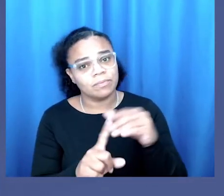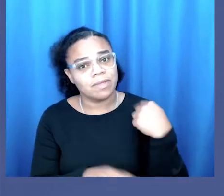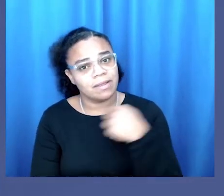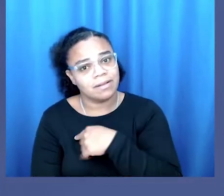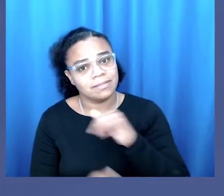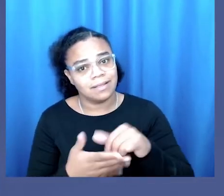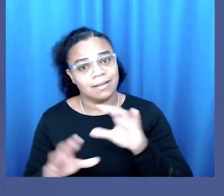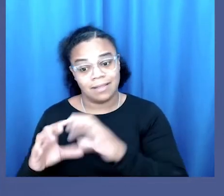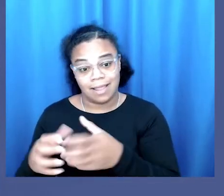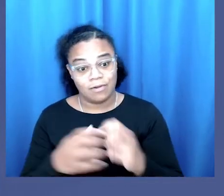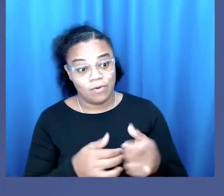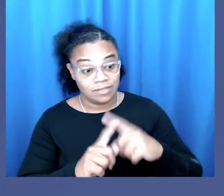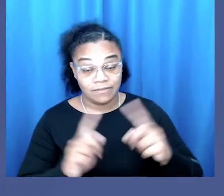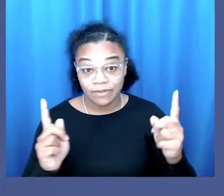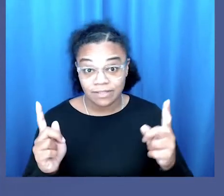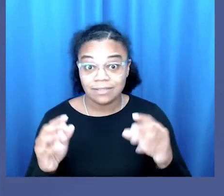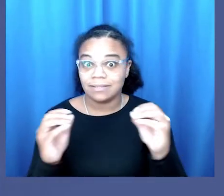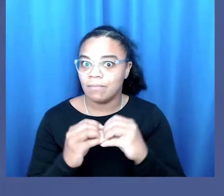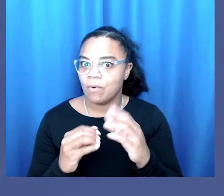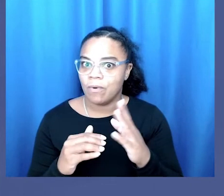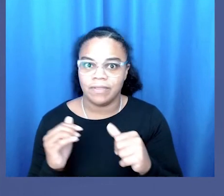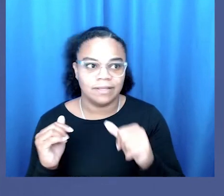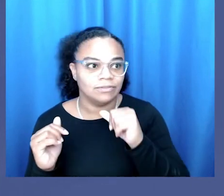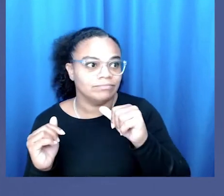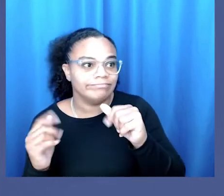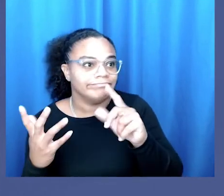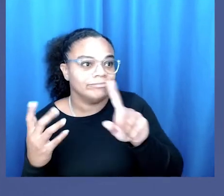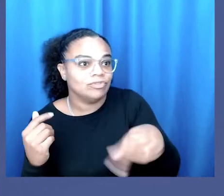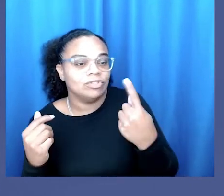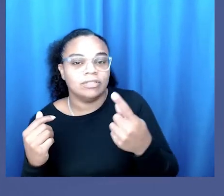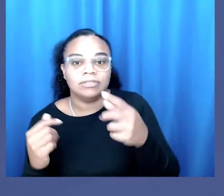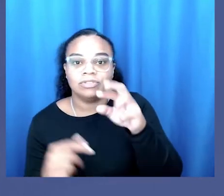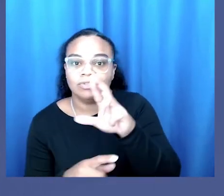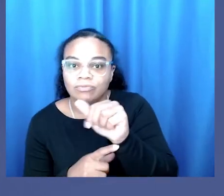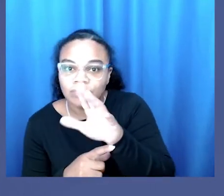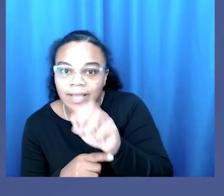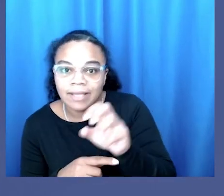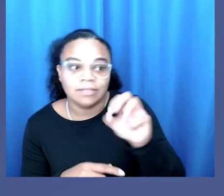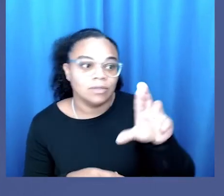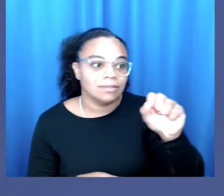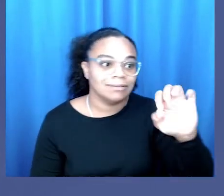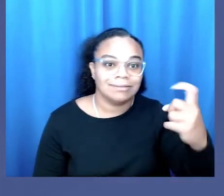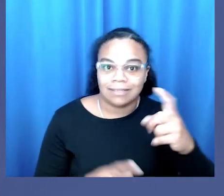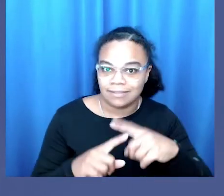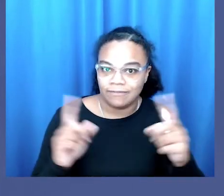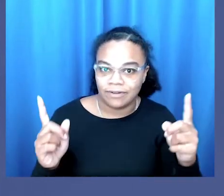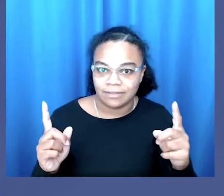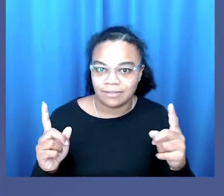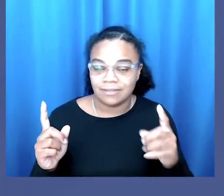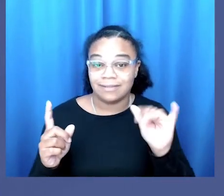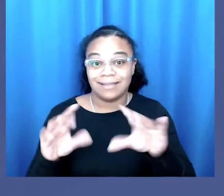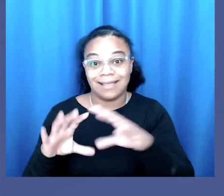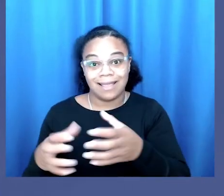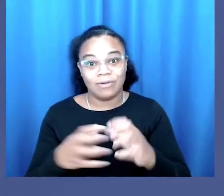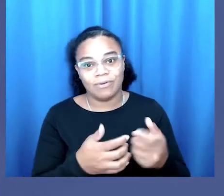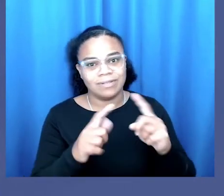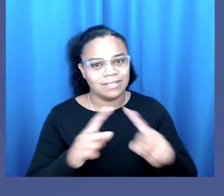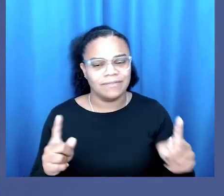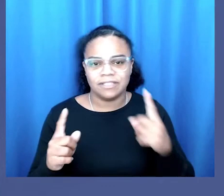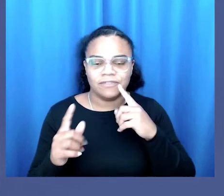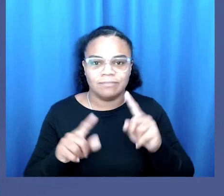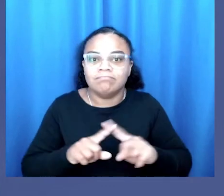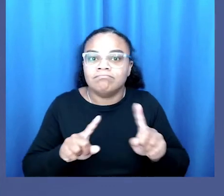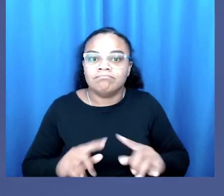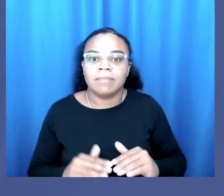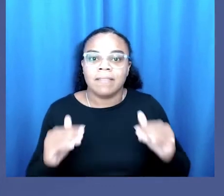reminder that our categorical difference is more than just a racial or sexual difference. It is a categorical